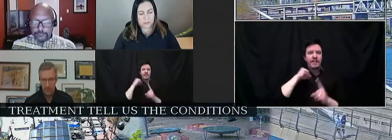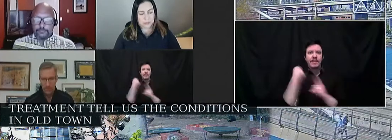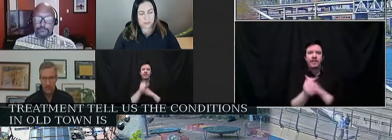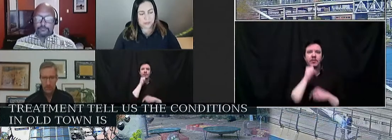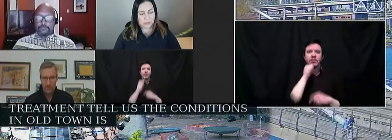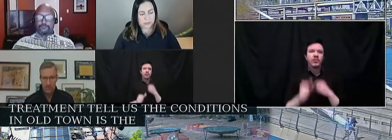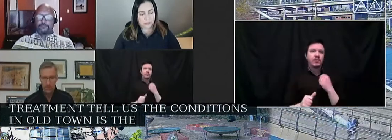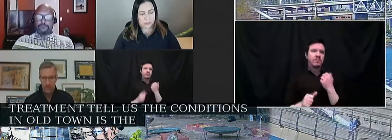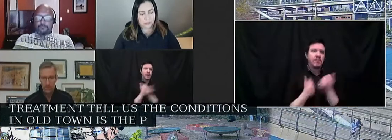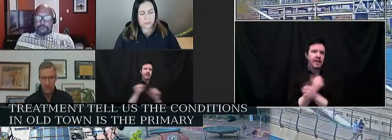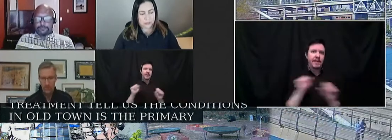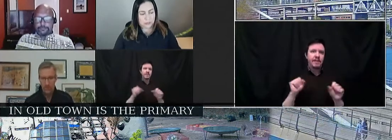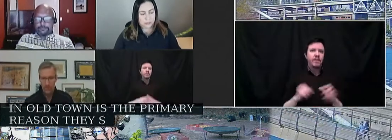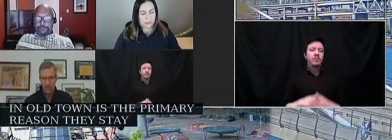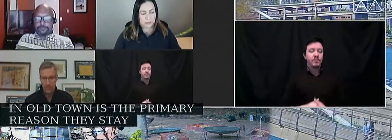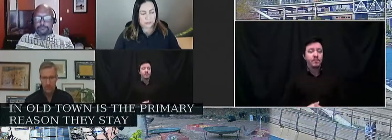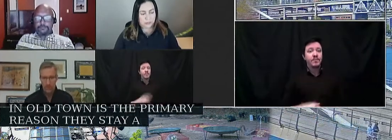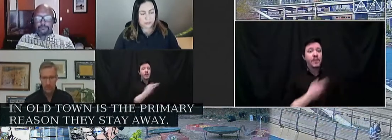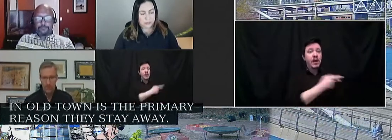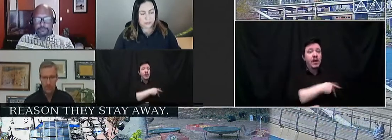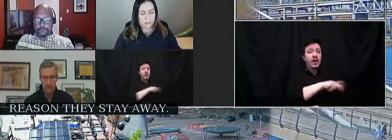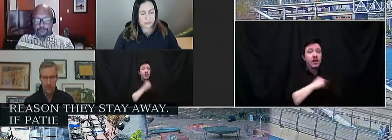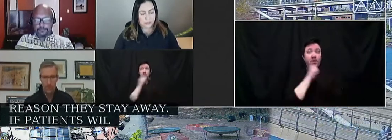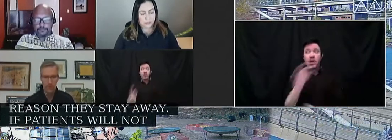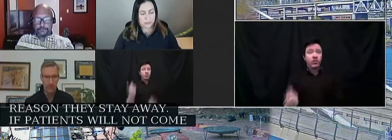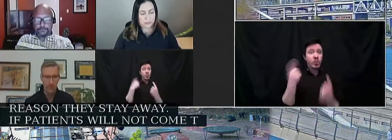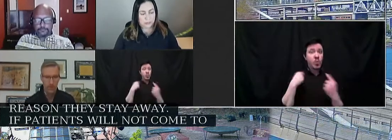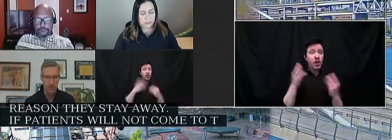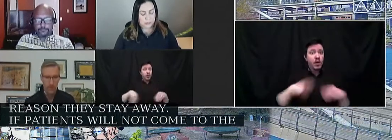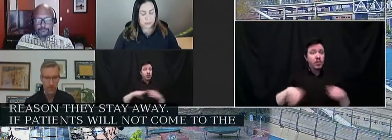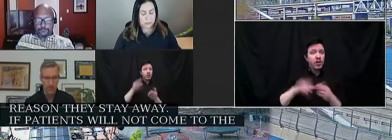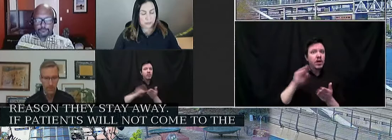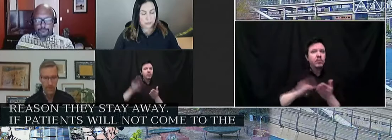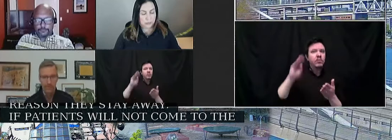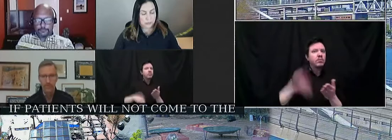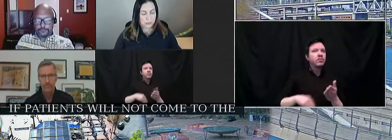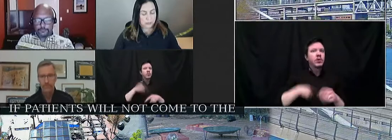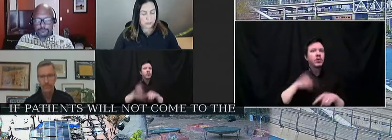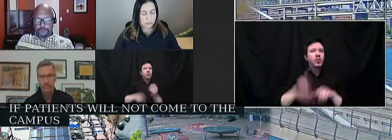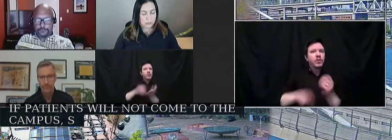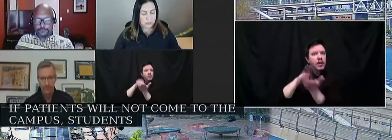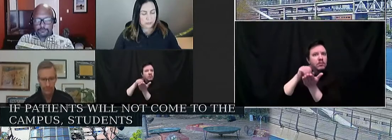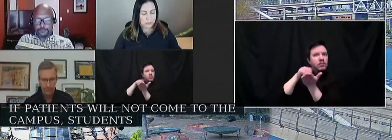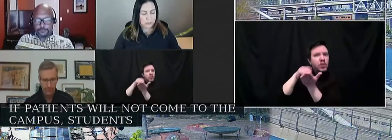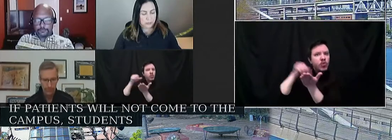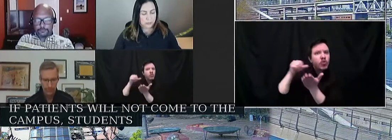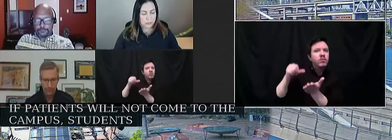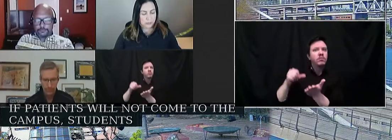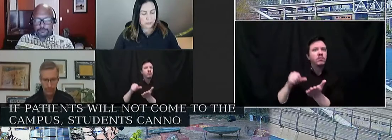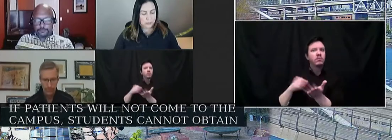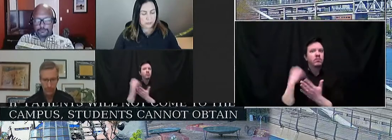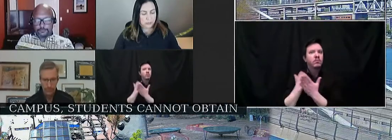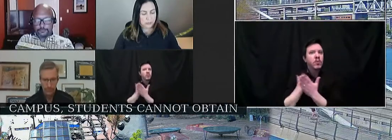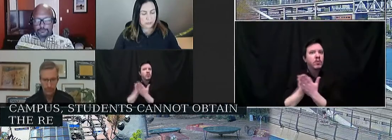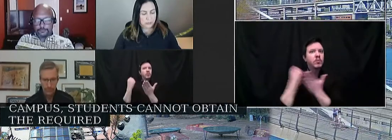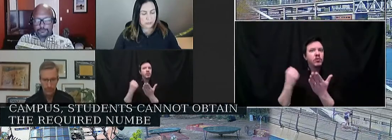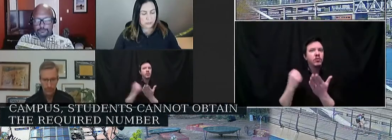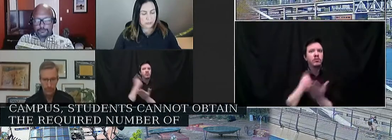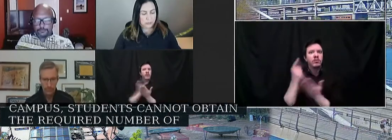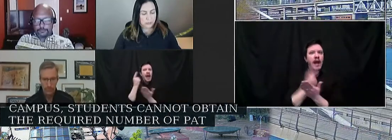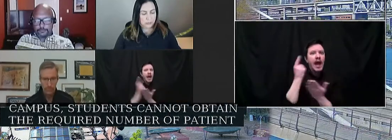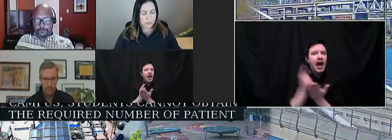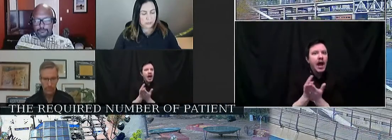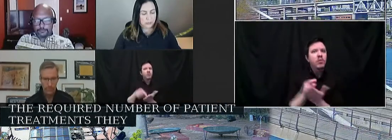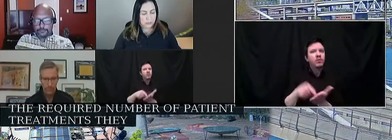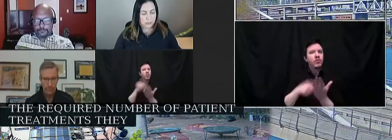stay away. If patients will not come to the campus, students cannot obtain the required number of patient treatments they need to